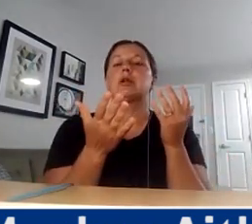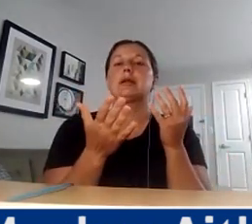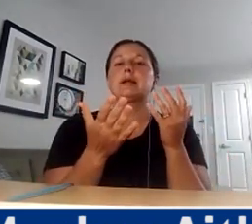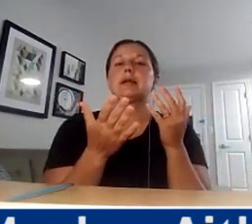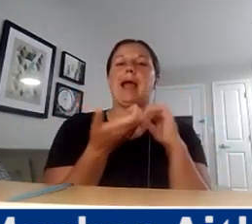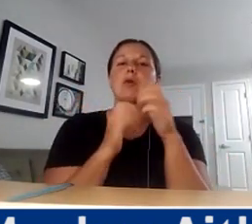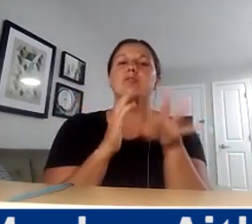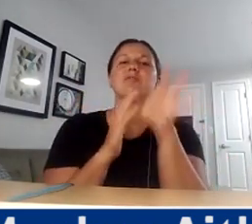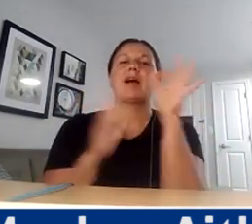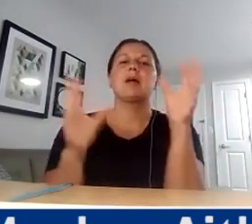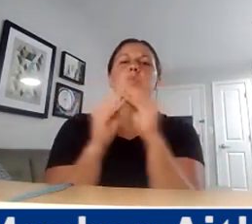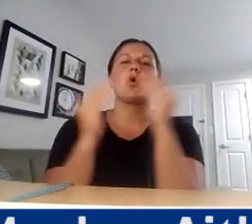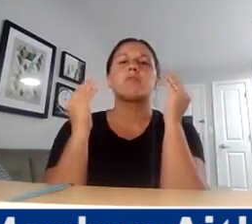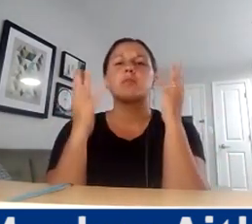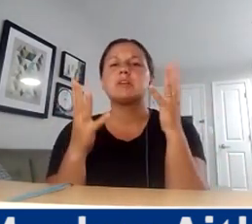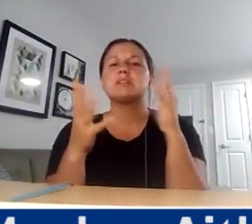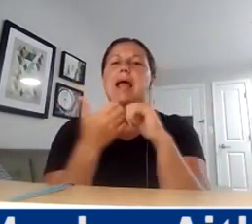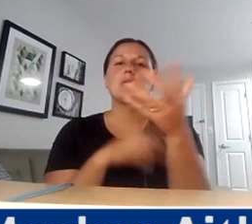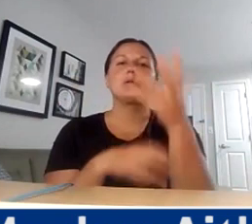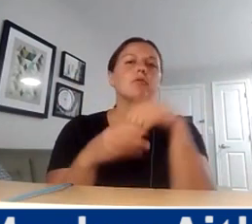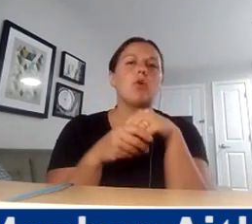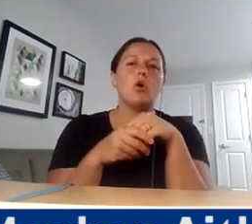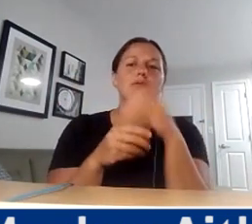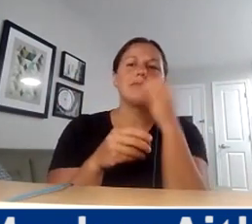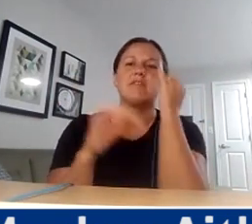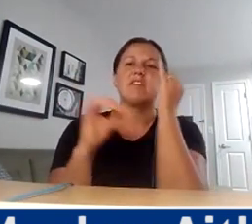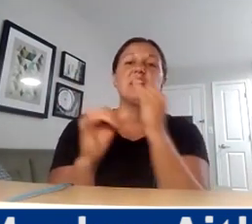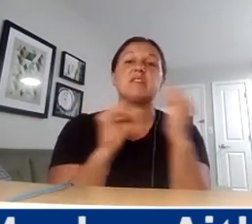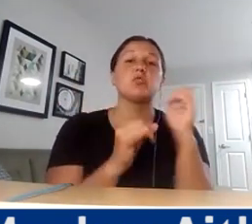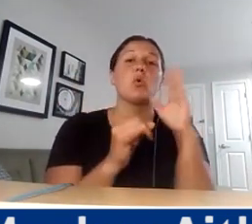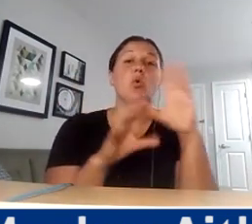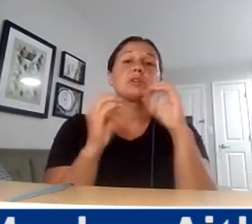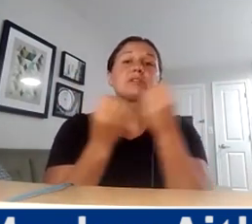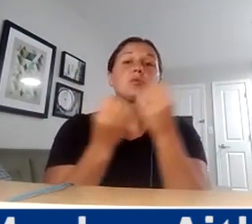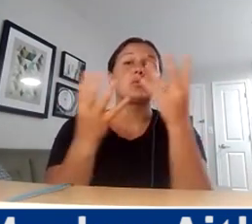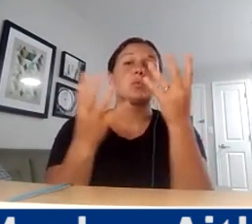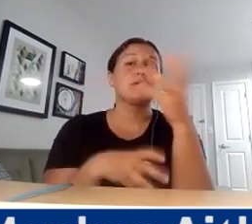engage if that's what they decide they'd like to do as an individual or as an organization?